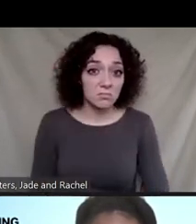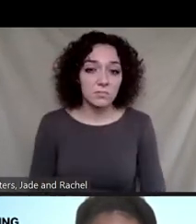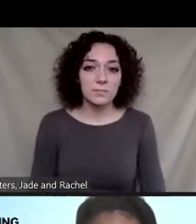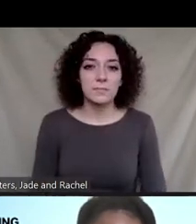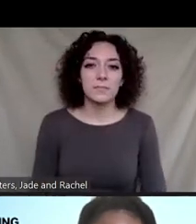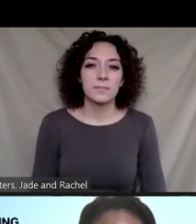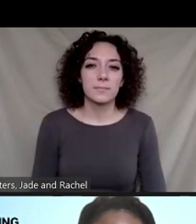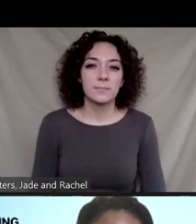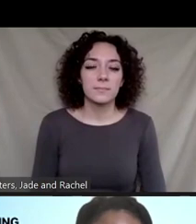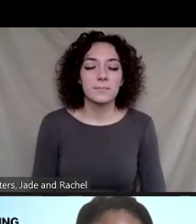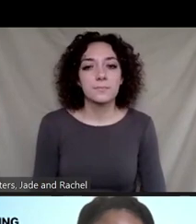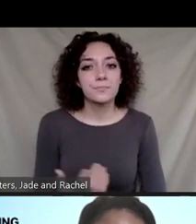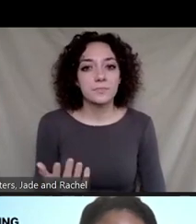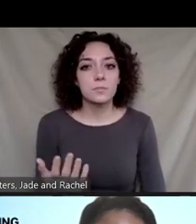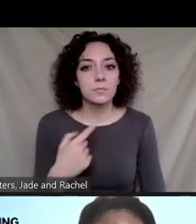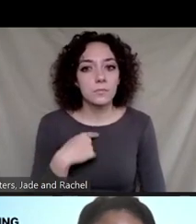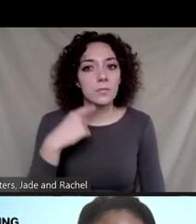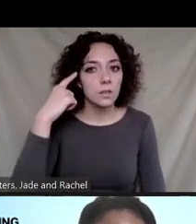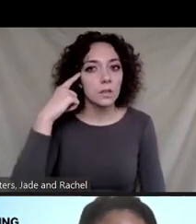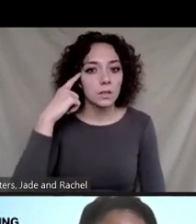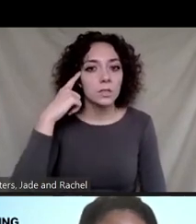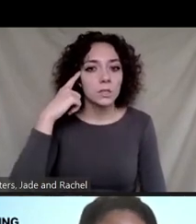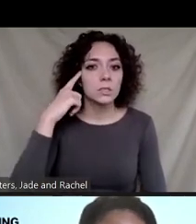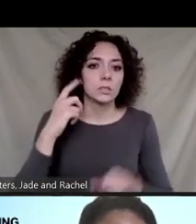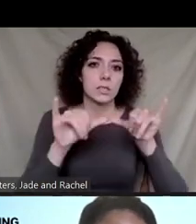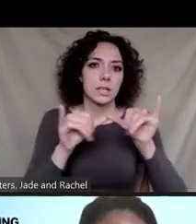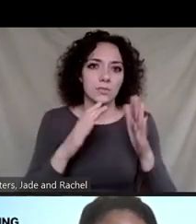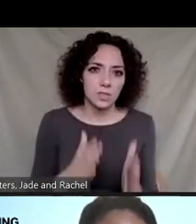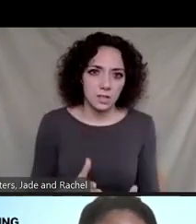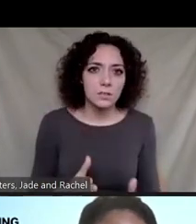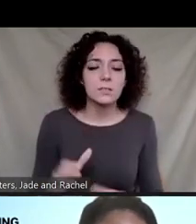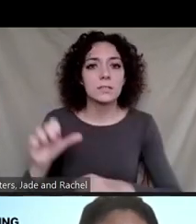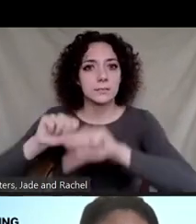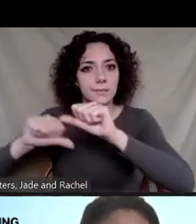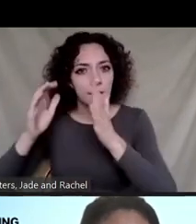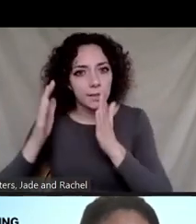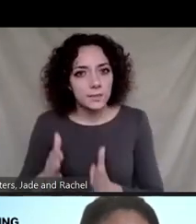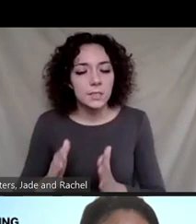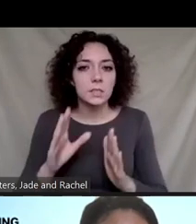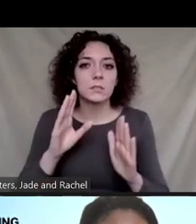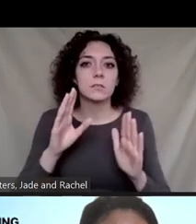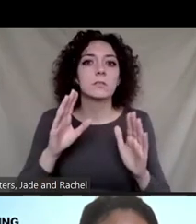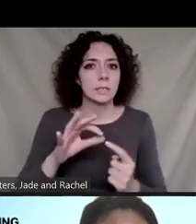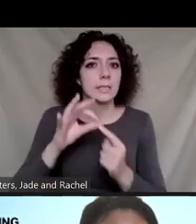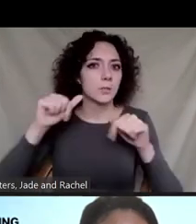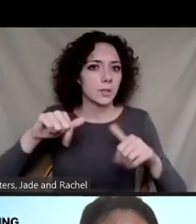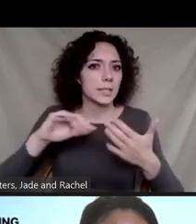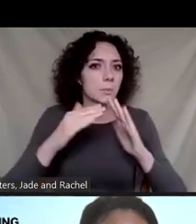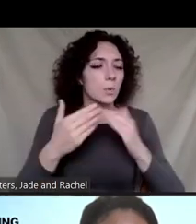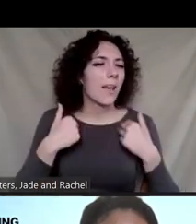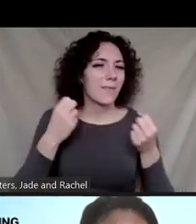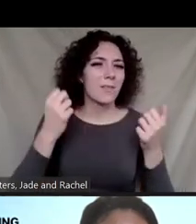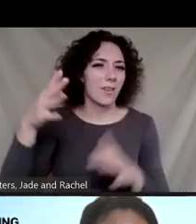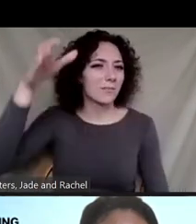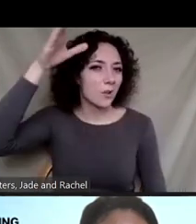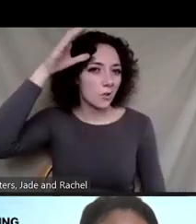You know, I think that engineers and scientists, folks in this community have a lot of knowledge that